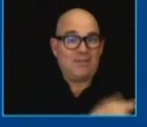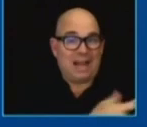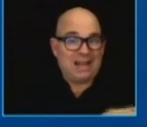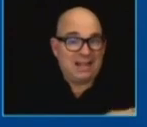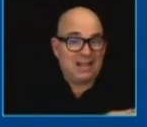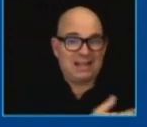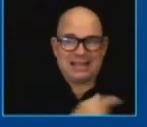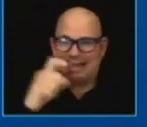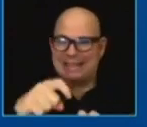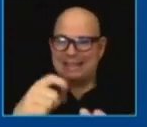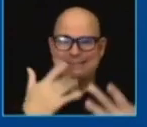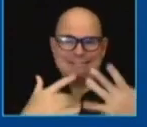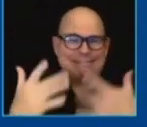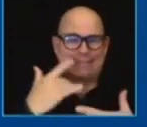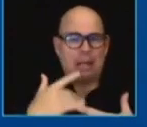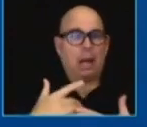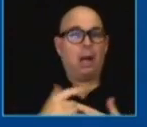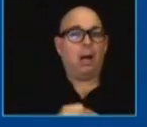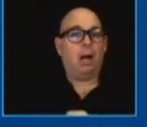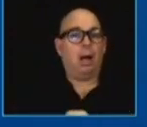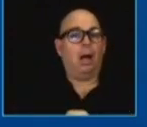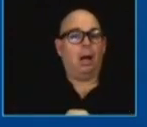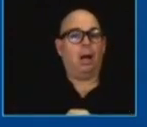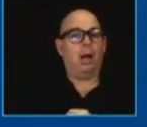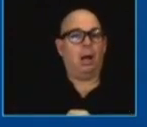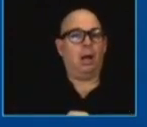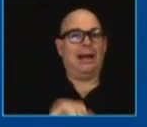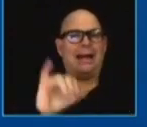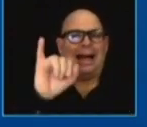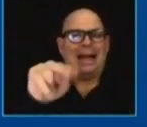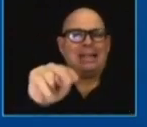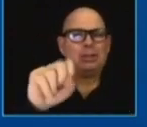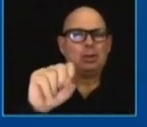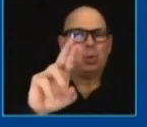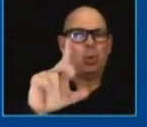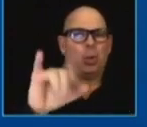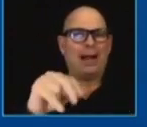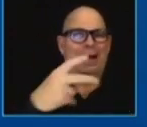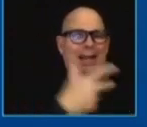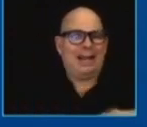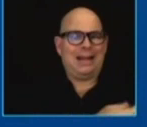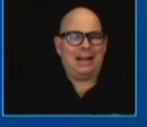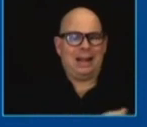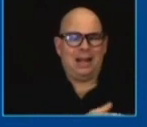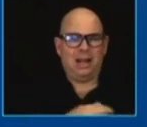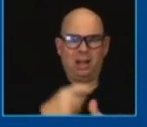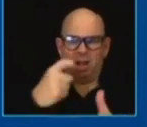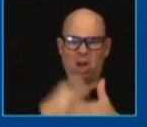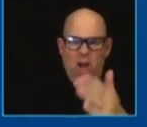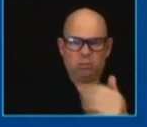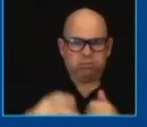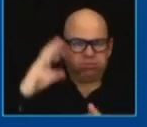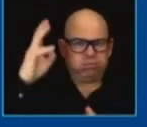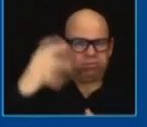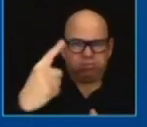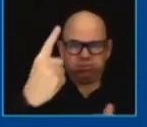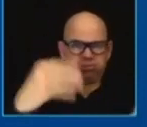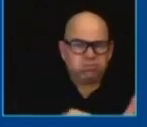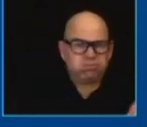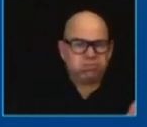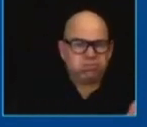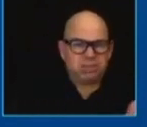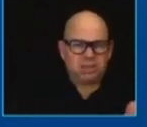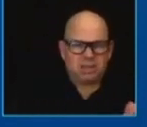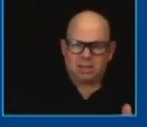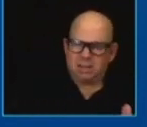it's about a thousand bucks a month on average 655 bucks a month we can make that at 35 a month changing people's